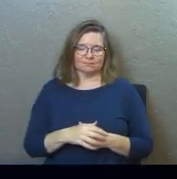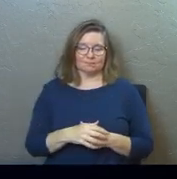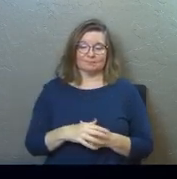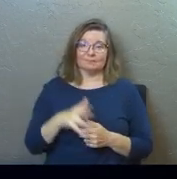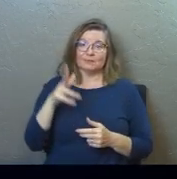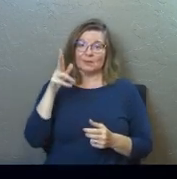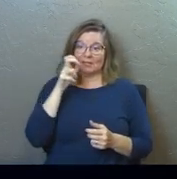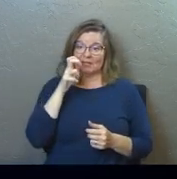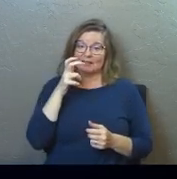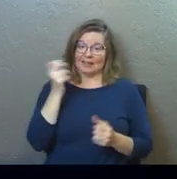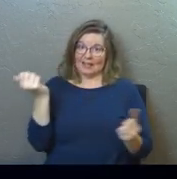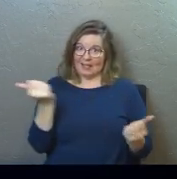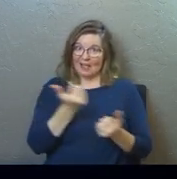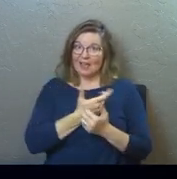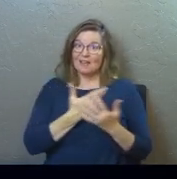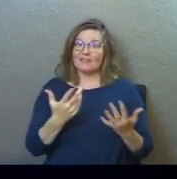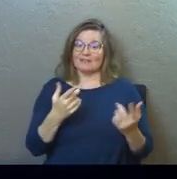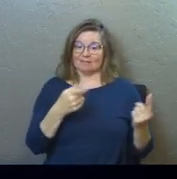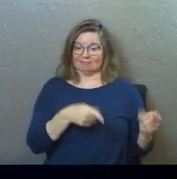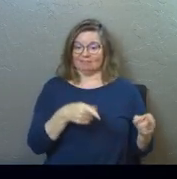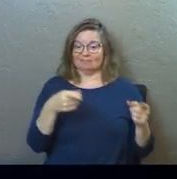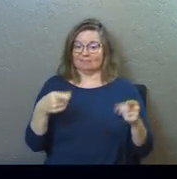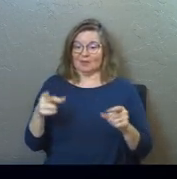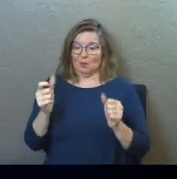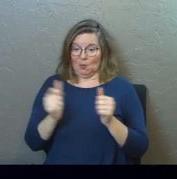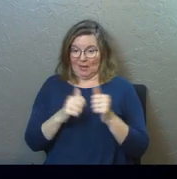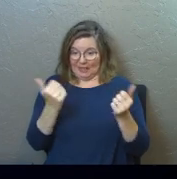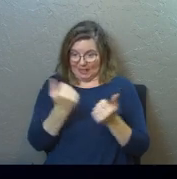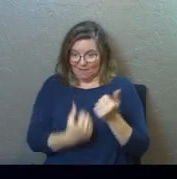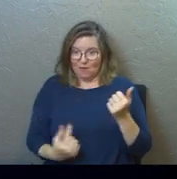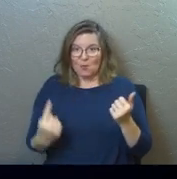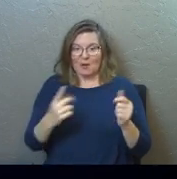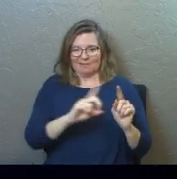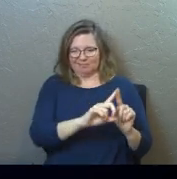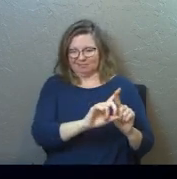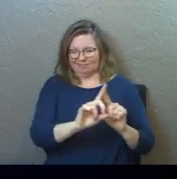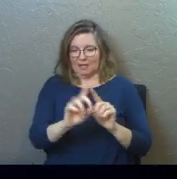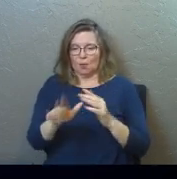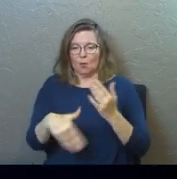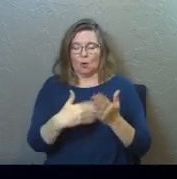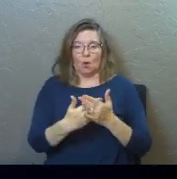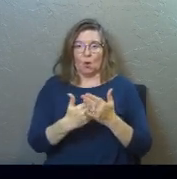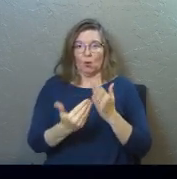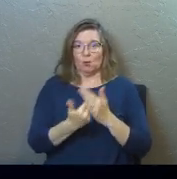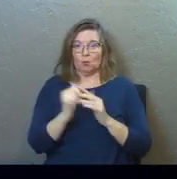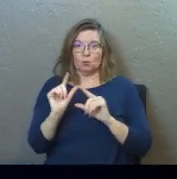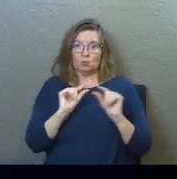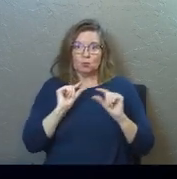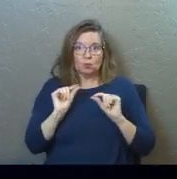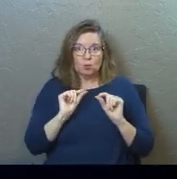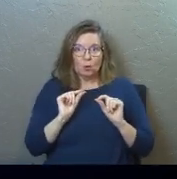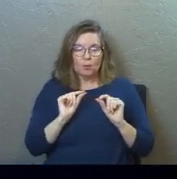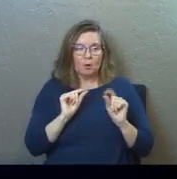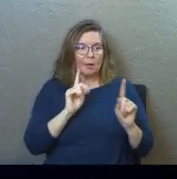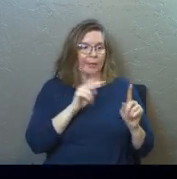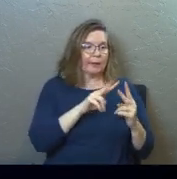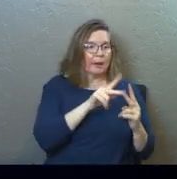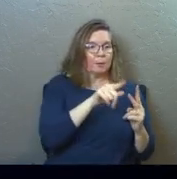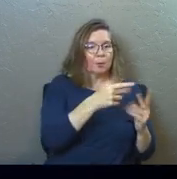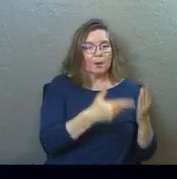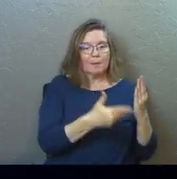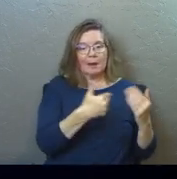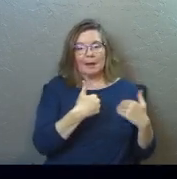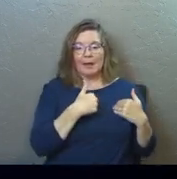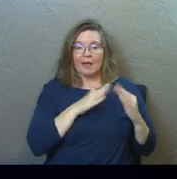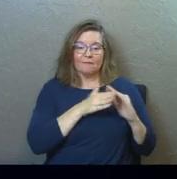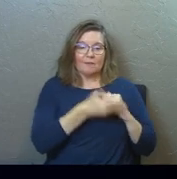You also got to hear everything that was going on with everybody, and what all the latest rumors were, and this couple over here was